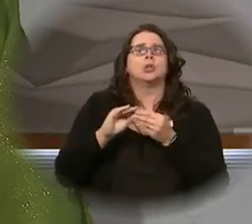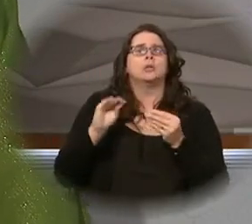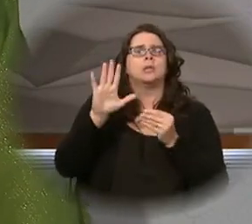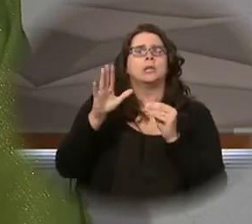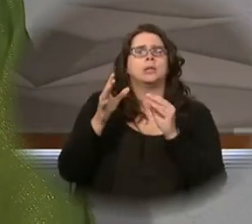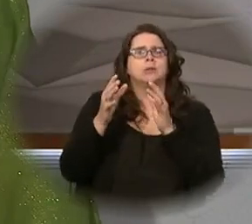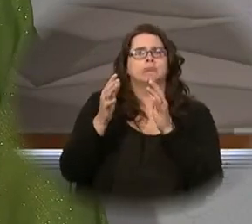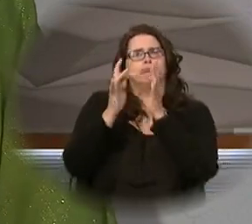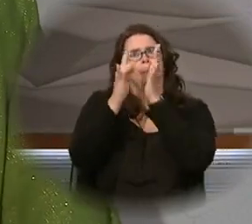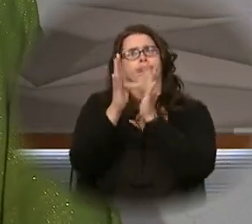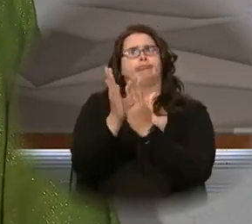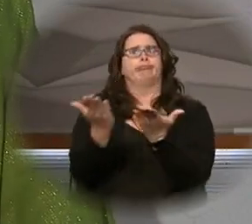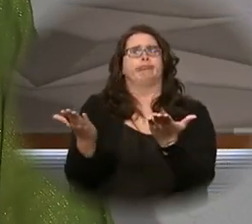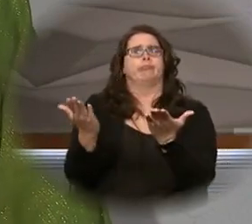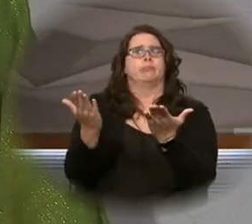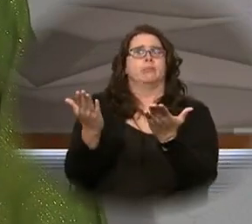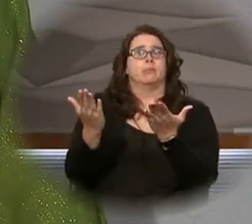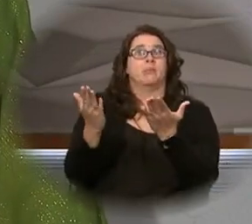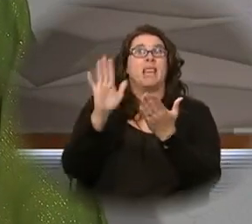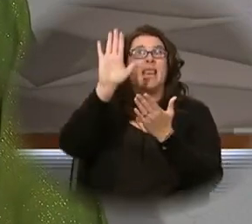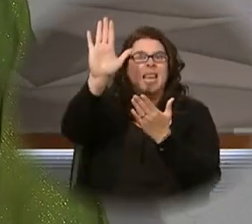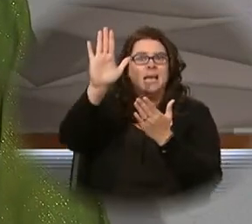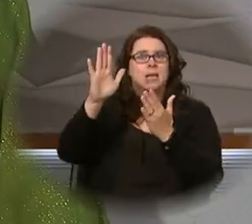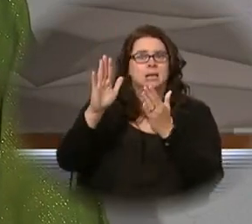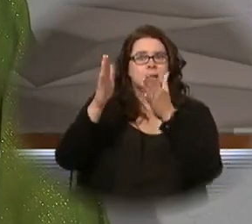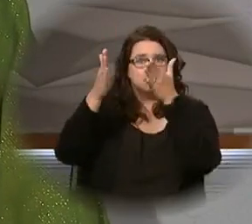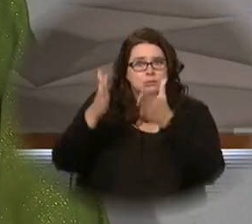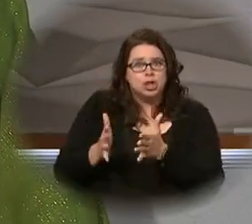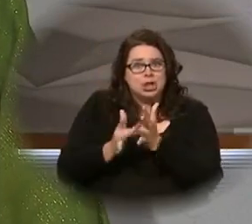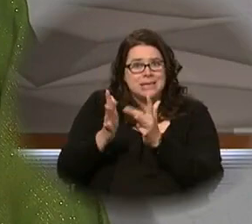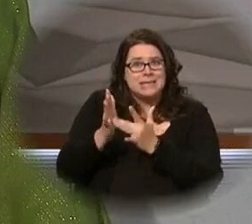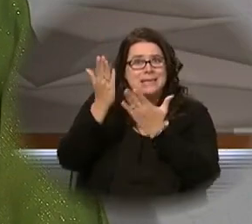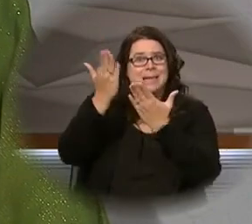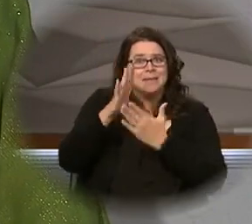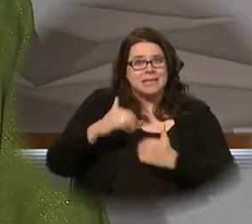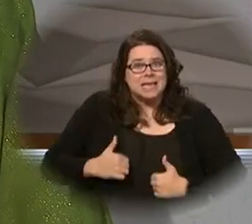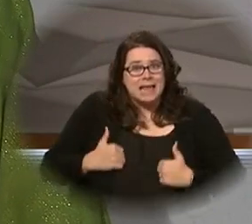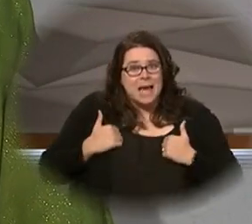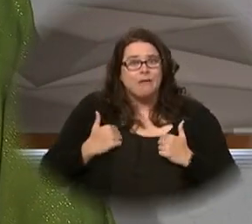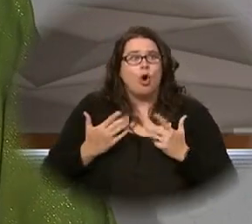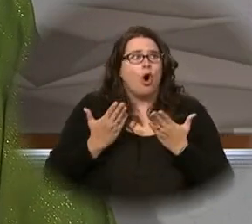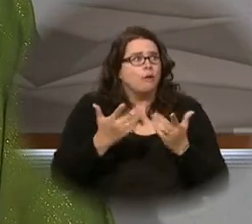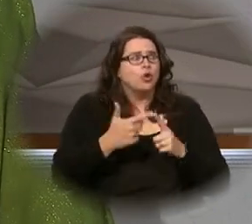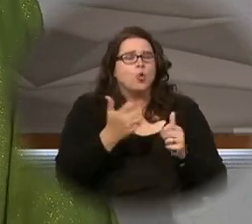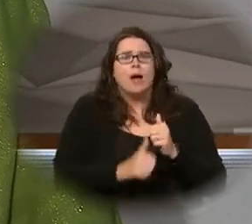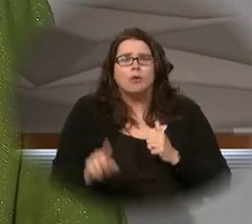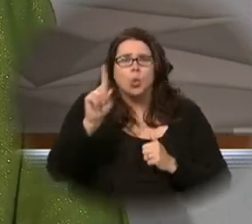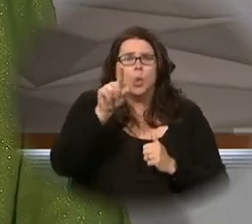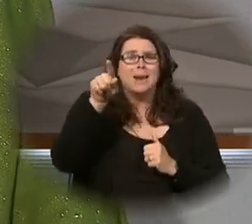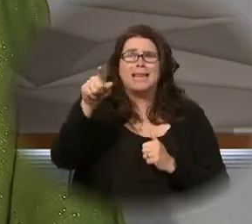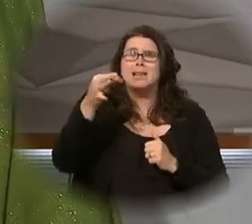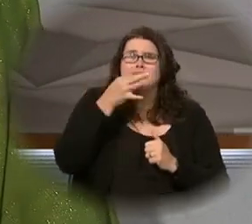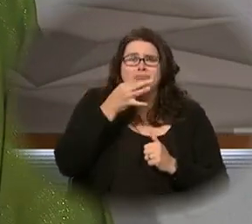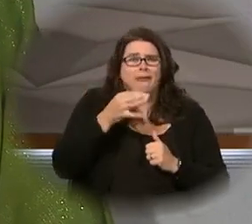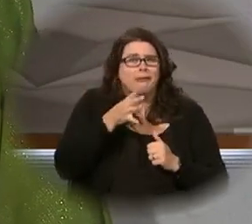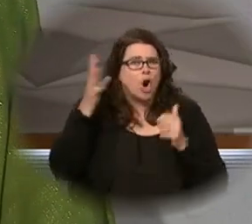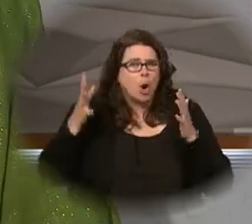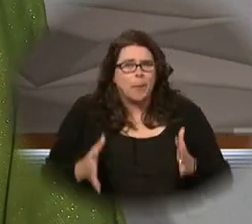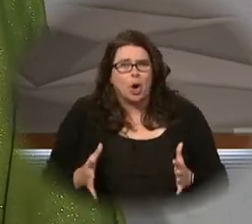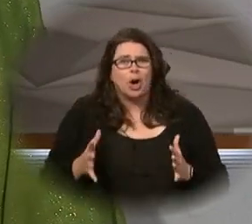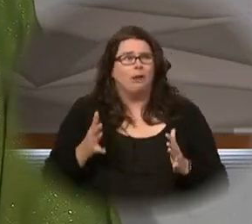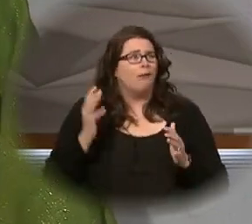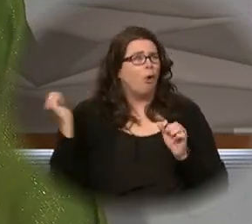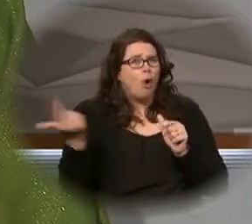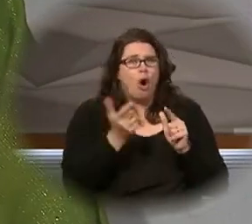our God who offers his life, his word to absolutely everyone. And every circumstance and every culture and